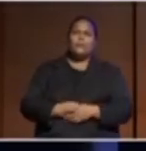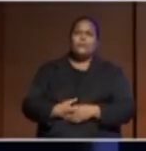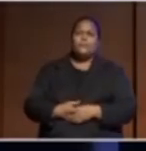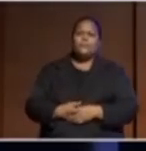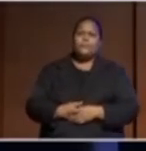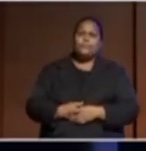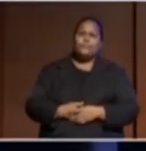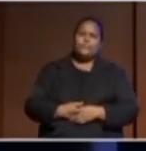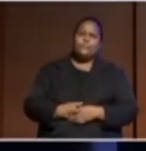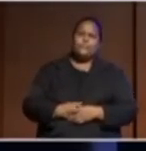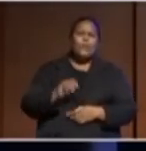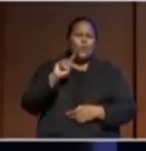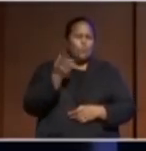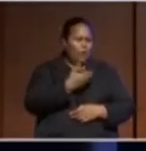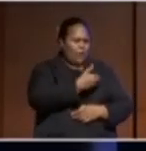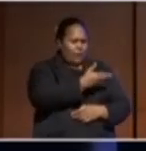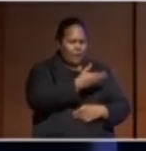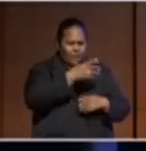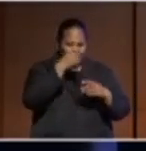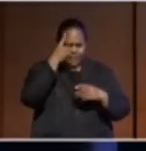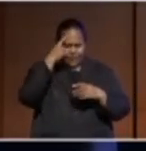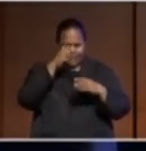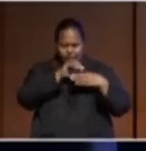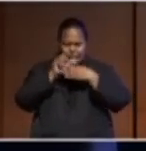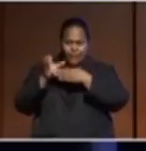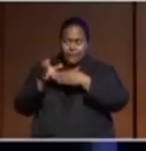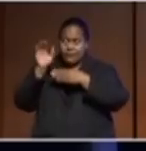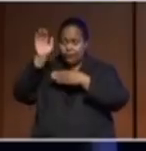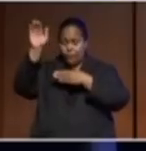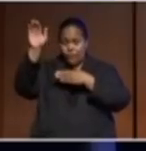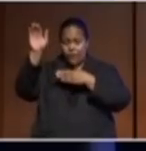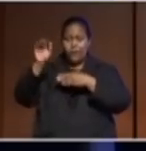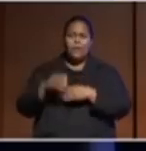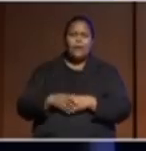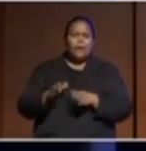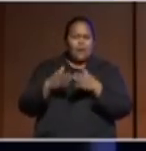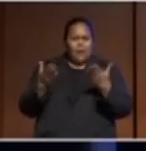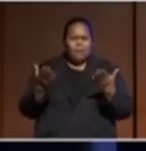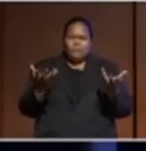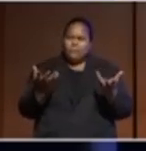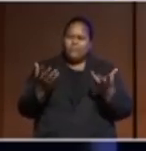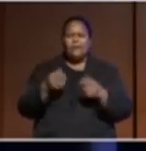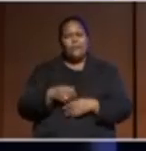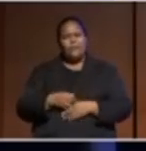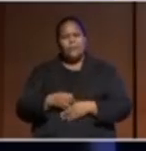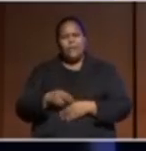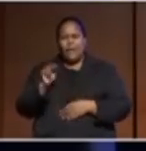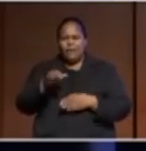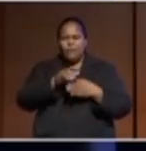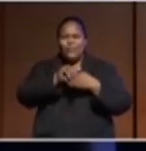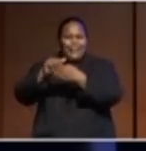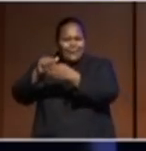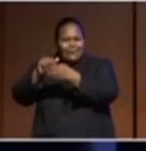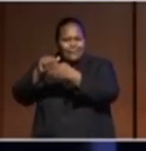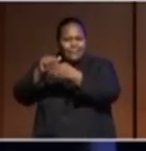What is it that you think that leaders in the future are going to have to navigate, personally